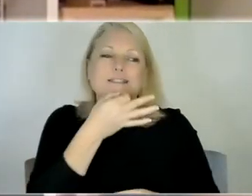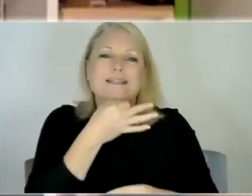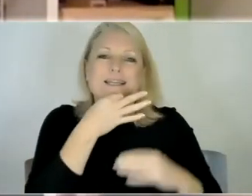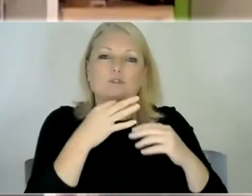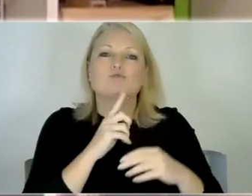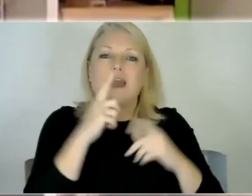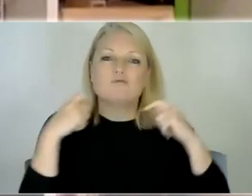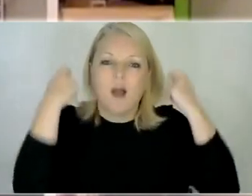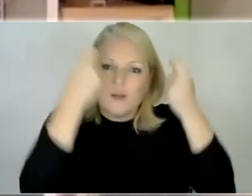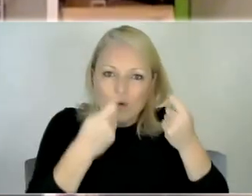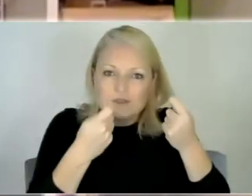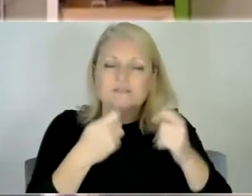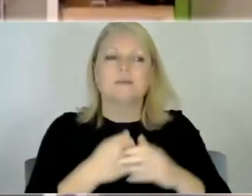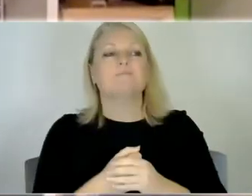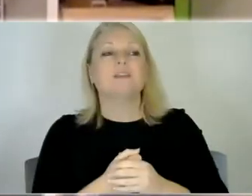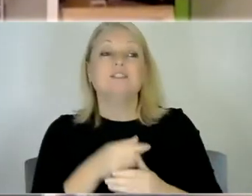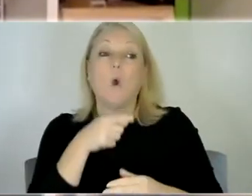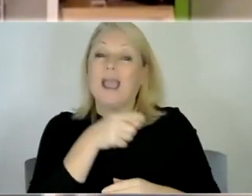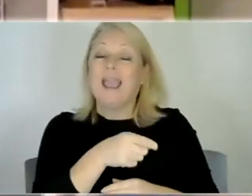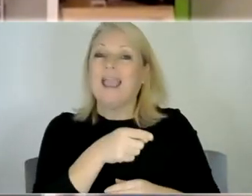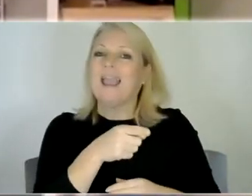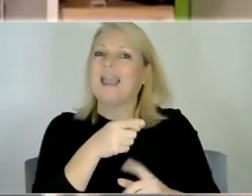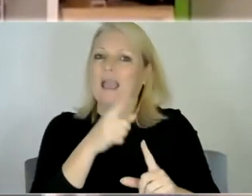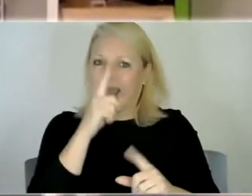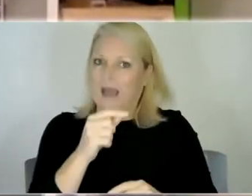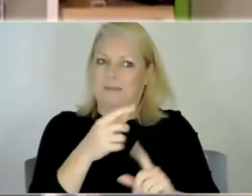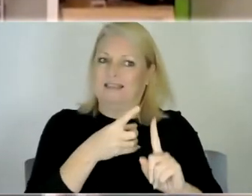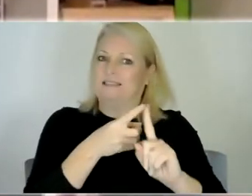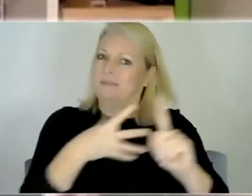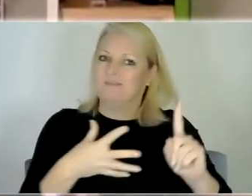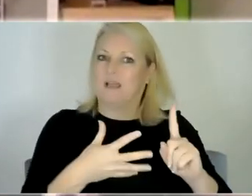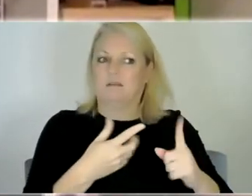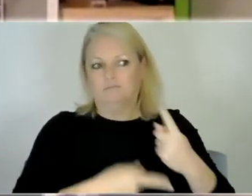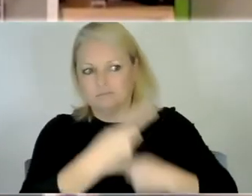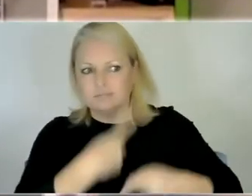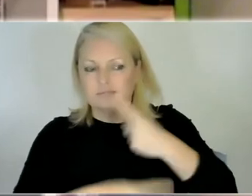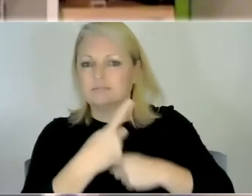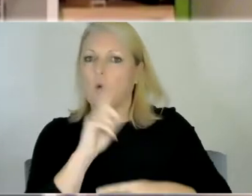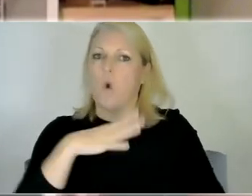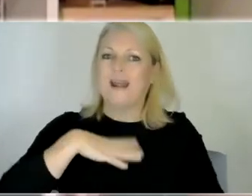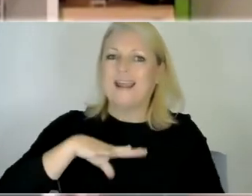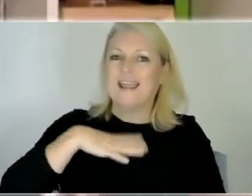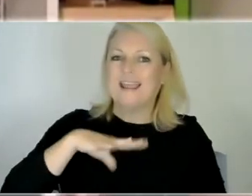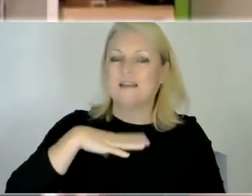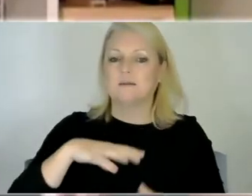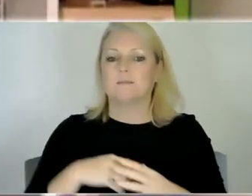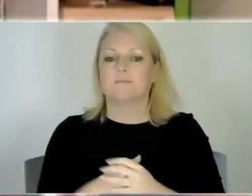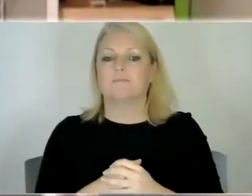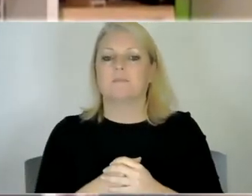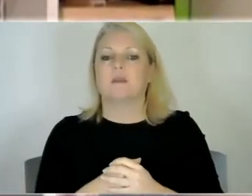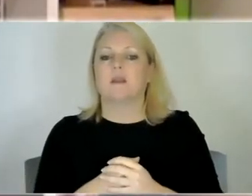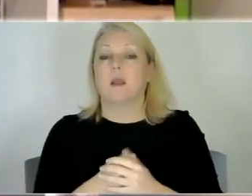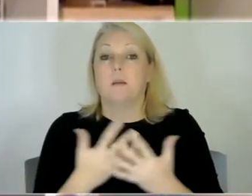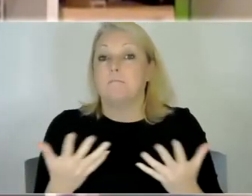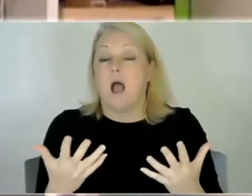which makes a huge difference because you know i i would never be able to have guessed